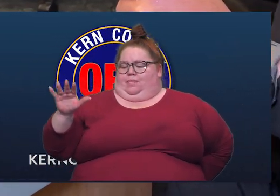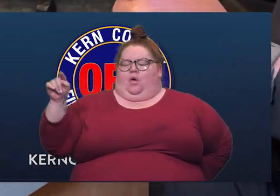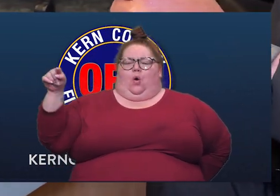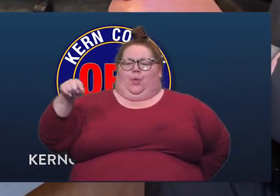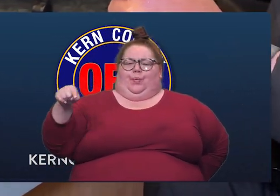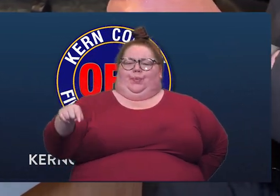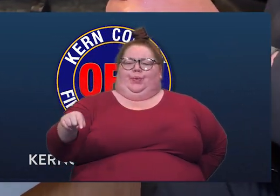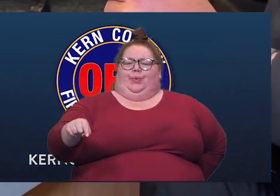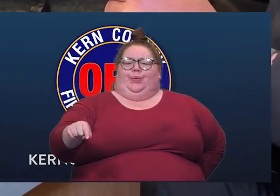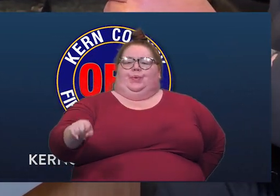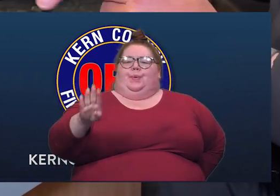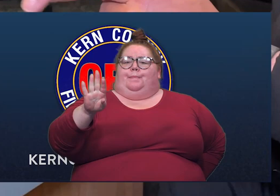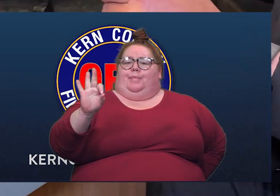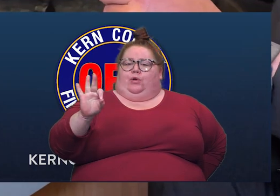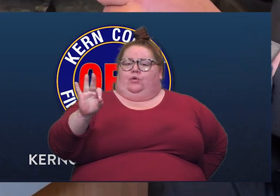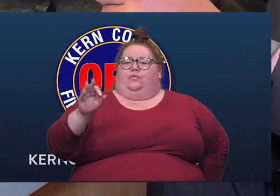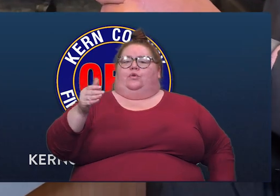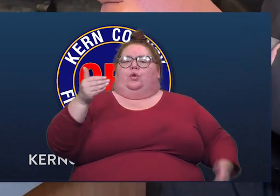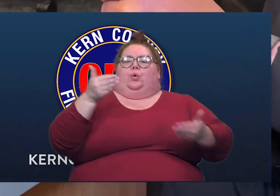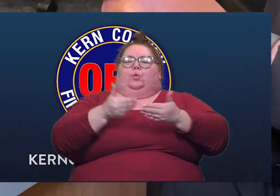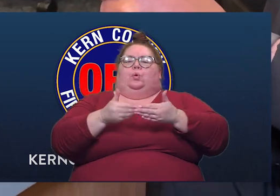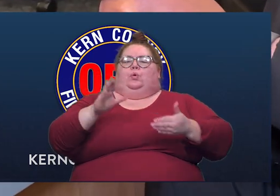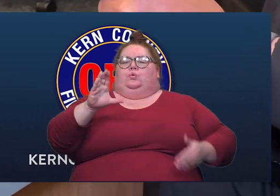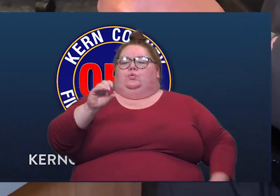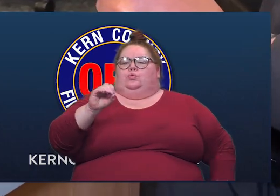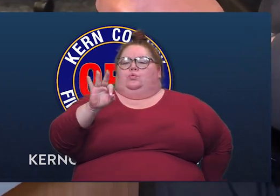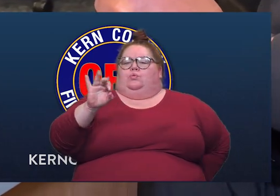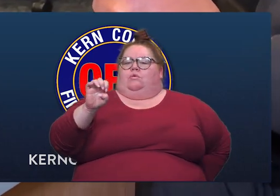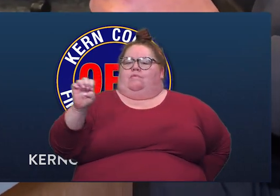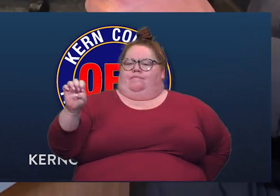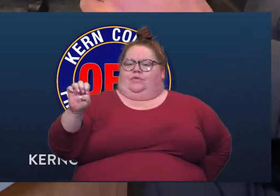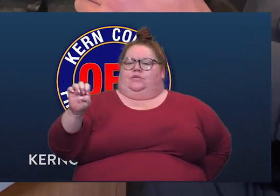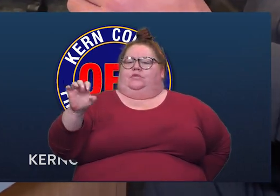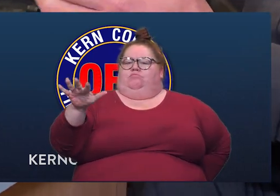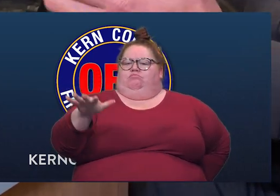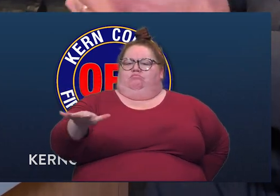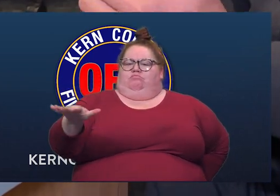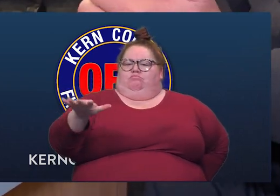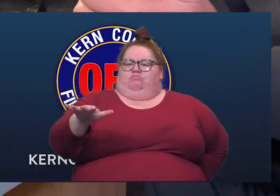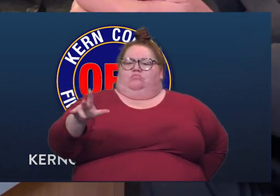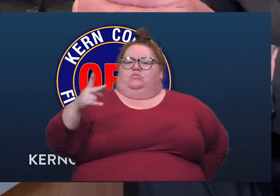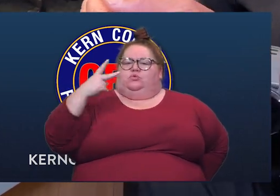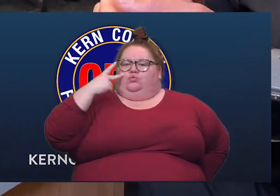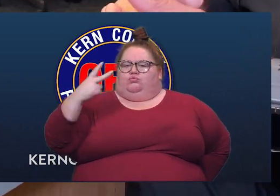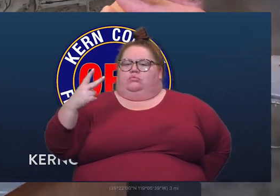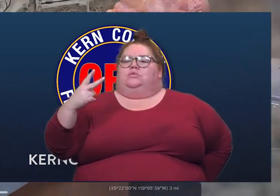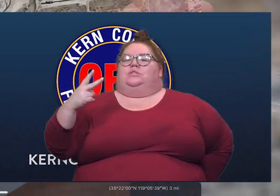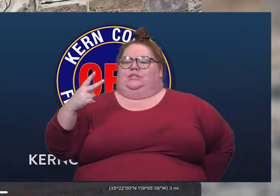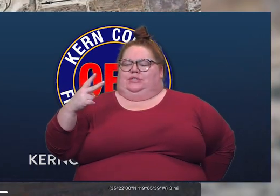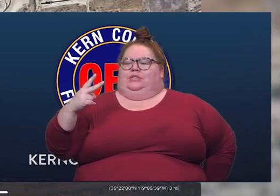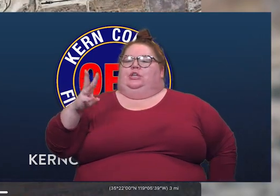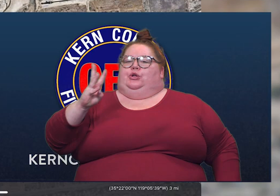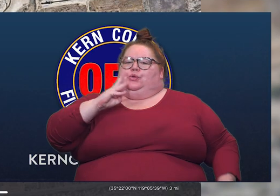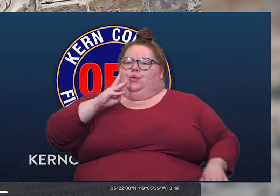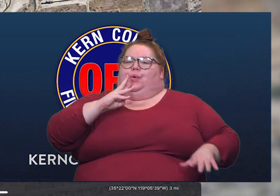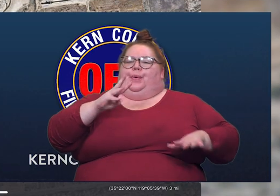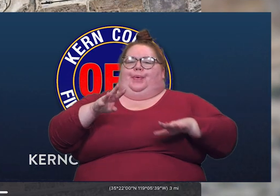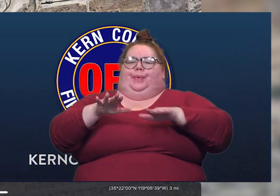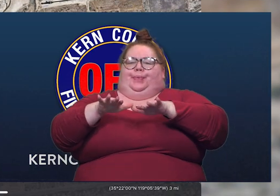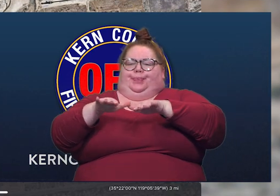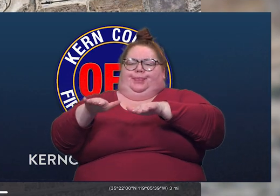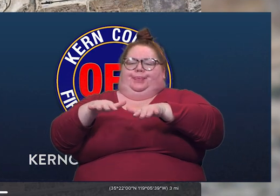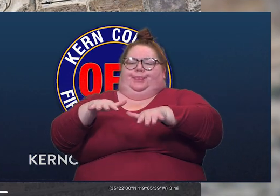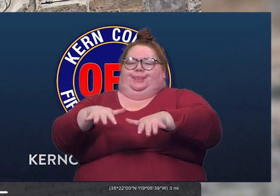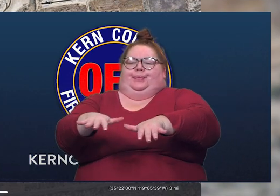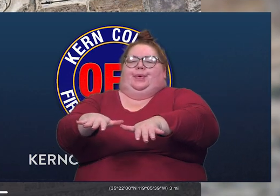Bakersfield, closer to Coffey, there's more infrastructure that starts pulling off the Kern River.